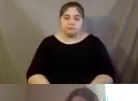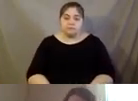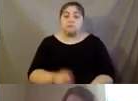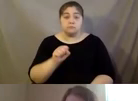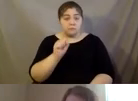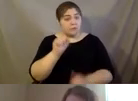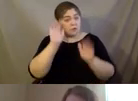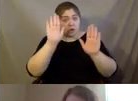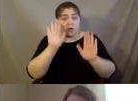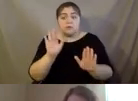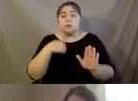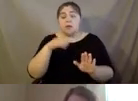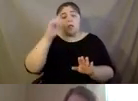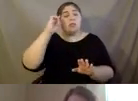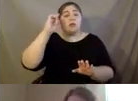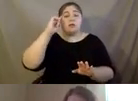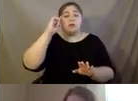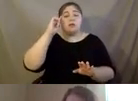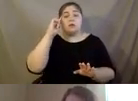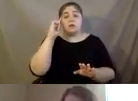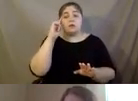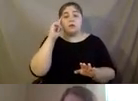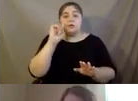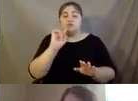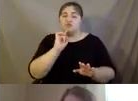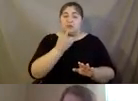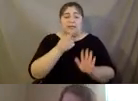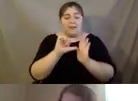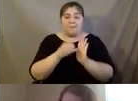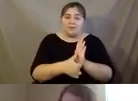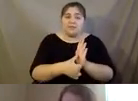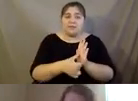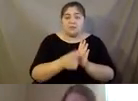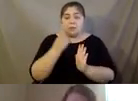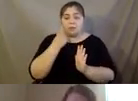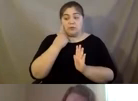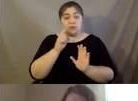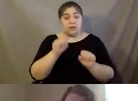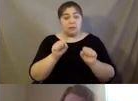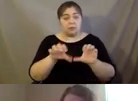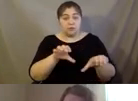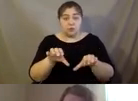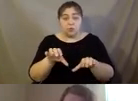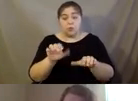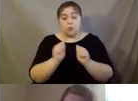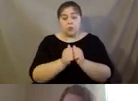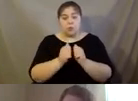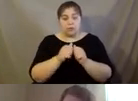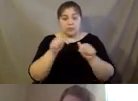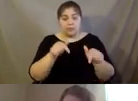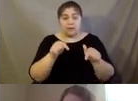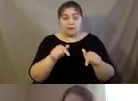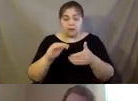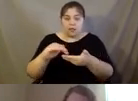awesome. And I think that, you know, there's this emphasis on what we were just able to do and just demonstrate with our case study as far as